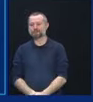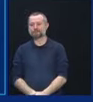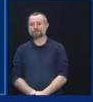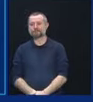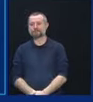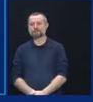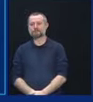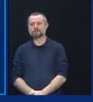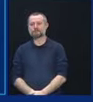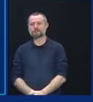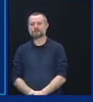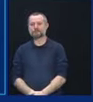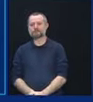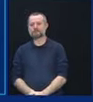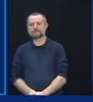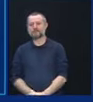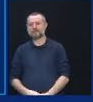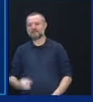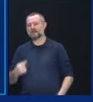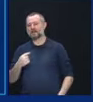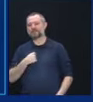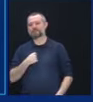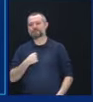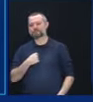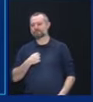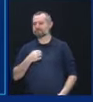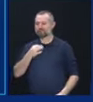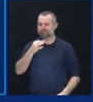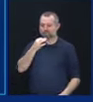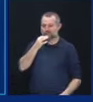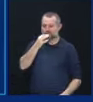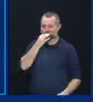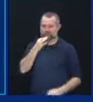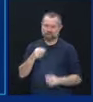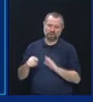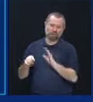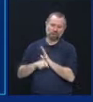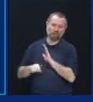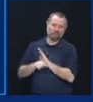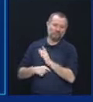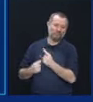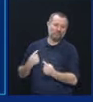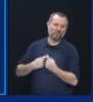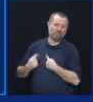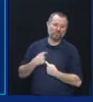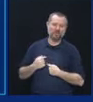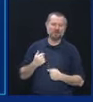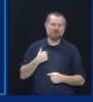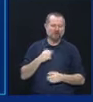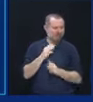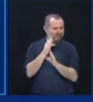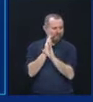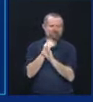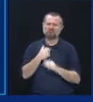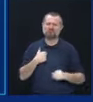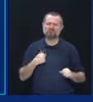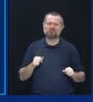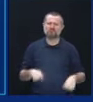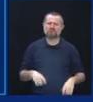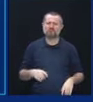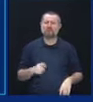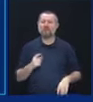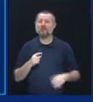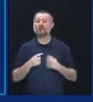I have developed an immunity to them, right? You have to remember I went through this with Donald Trump. It started with Donald